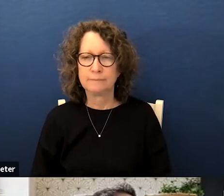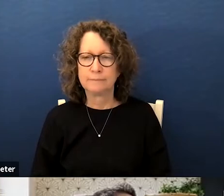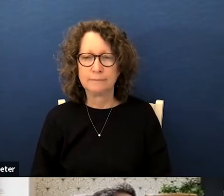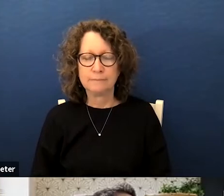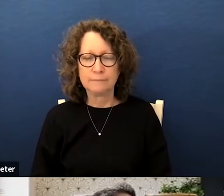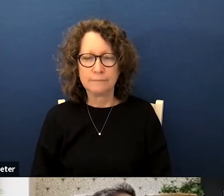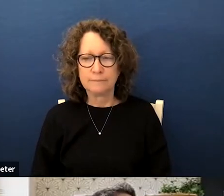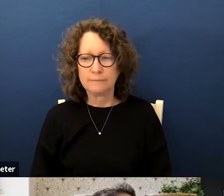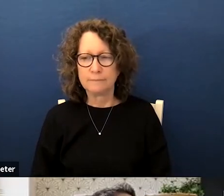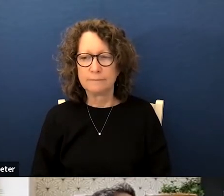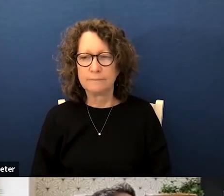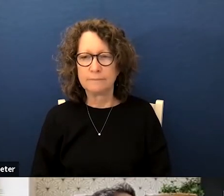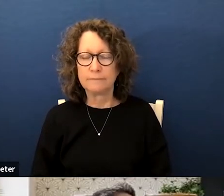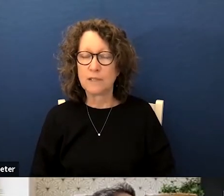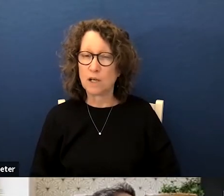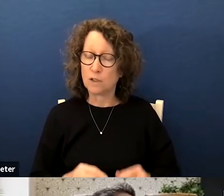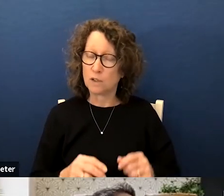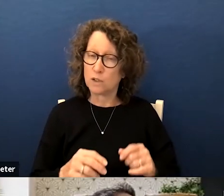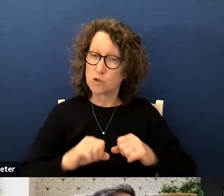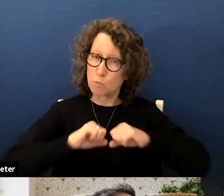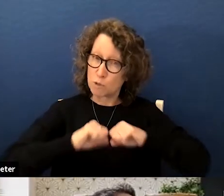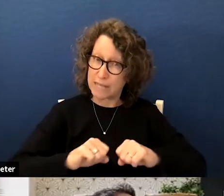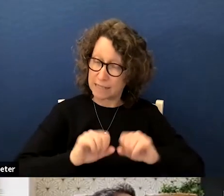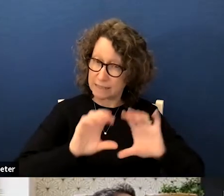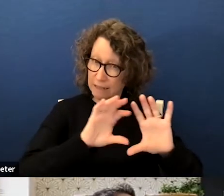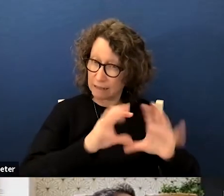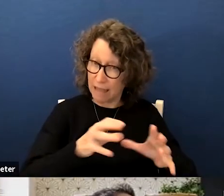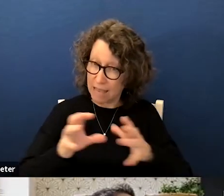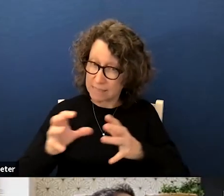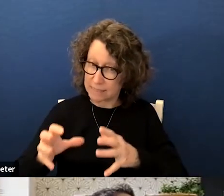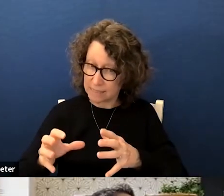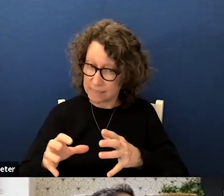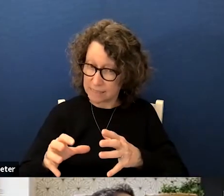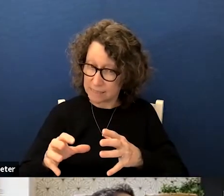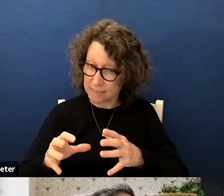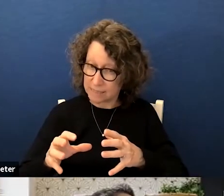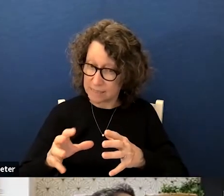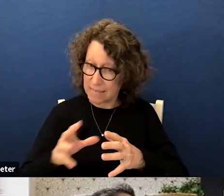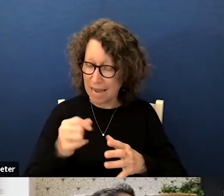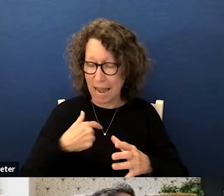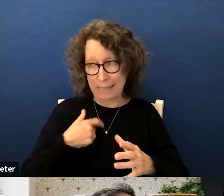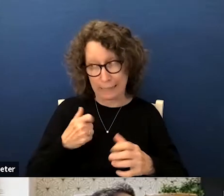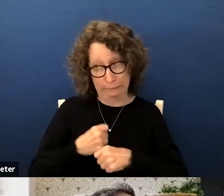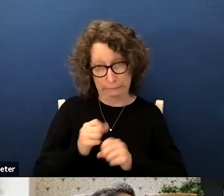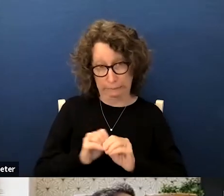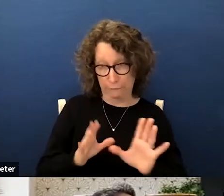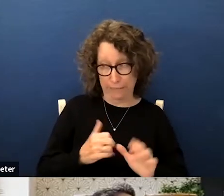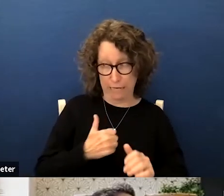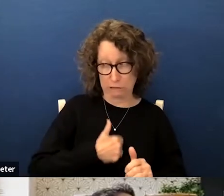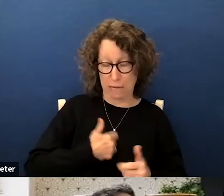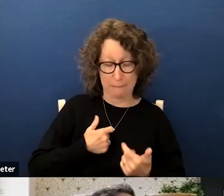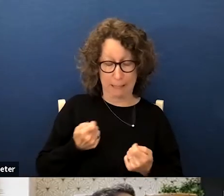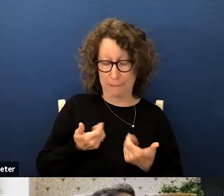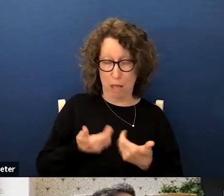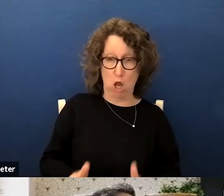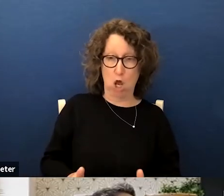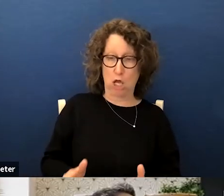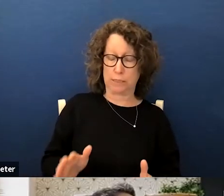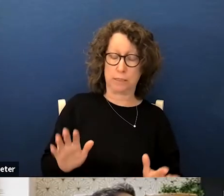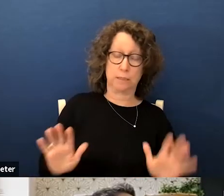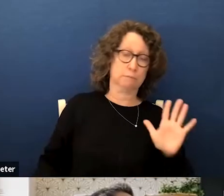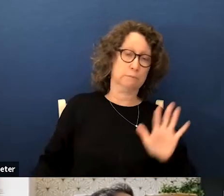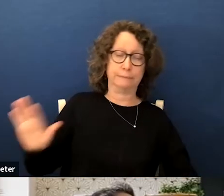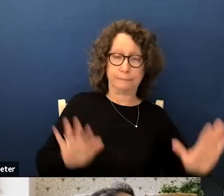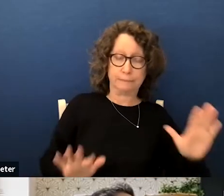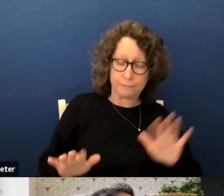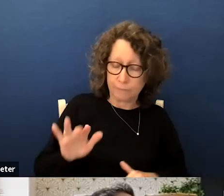so that's identifying the protected classes that and i just need clarification because i'm i'm lost here with regards to that so